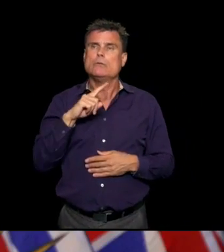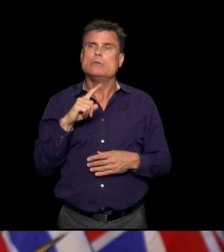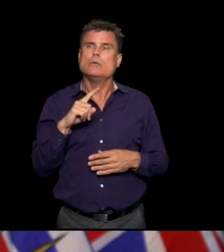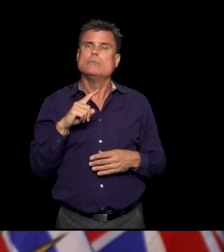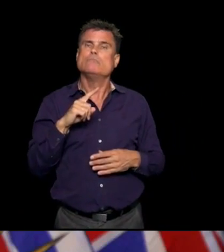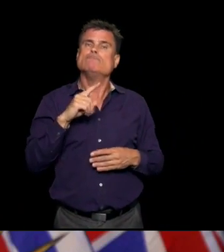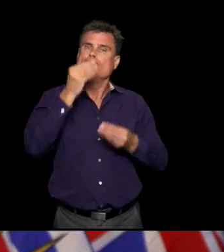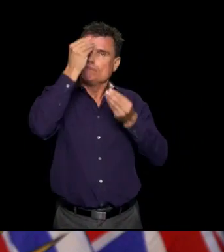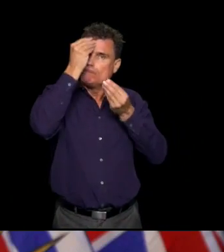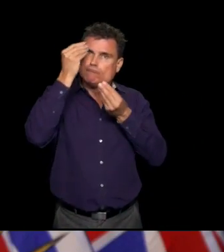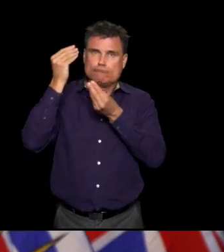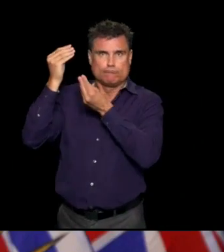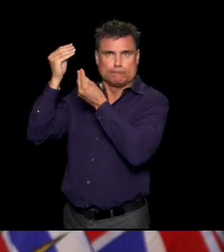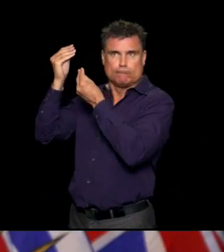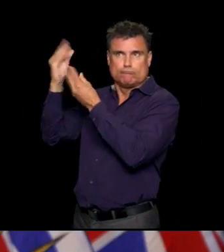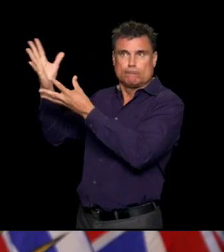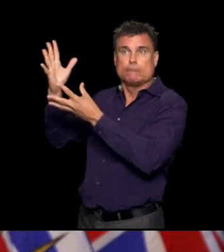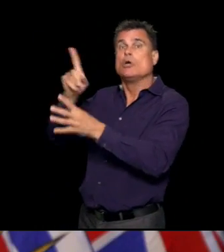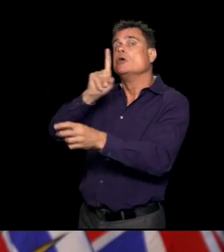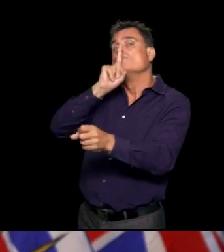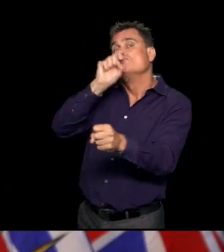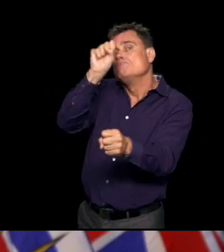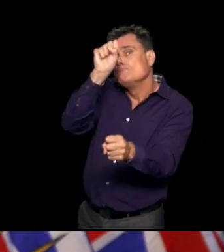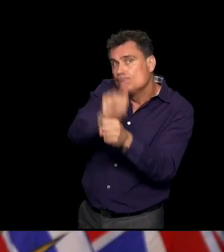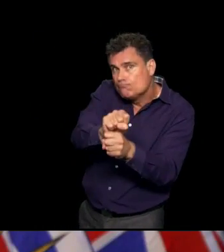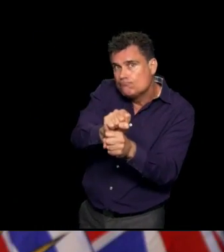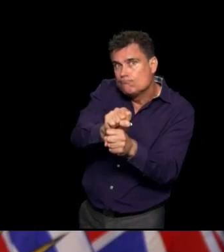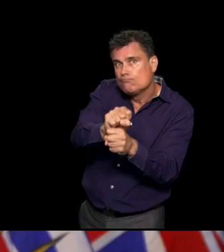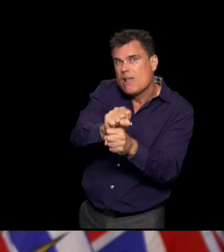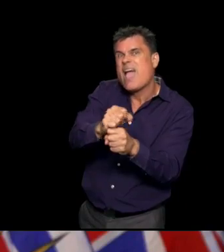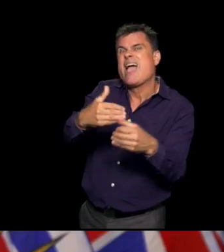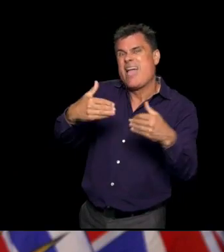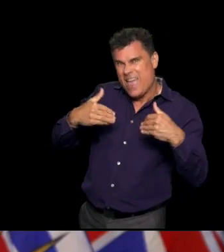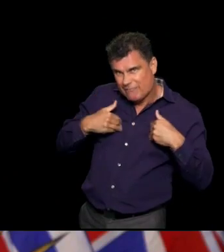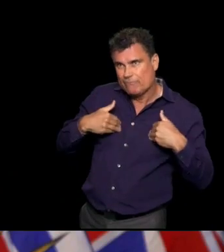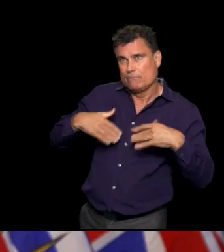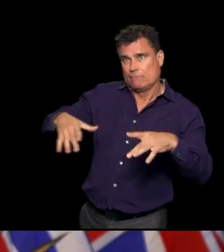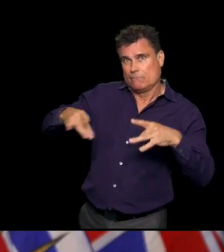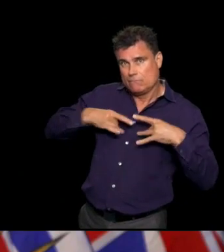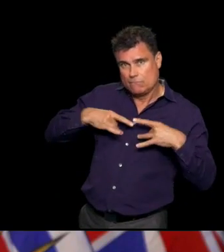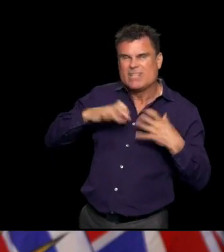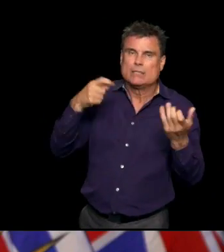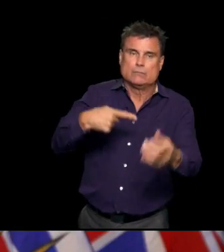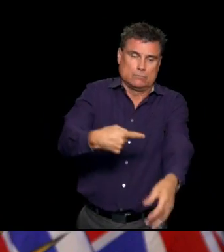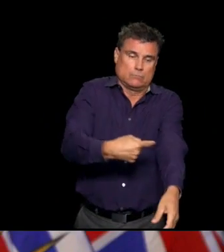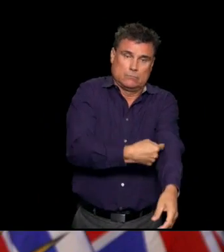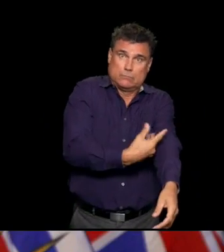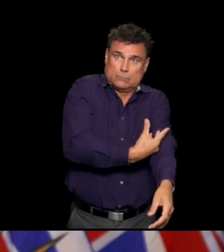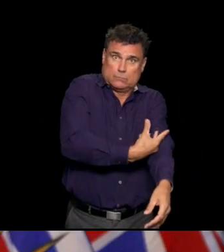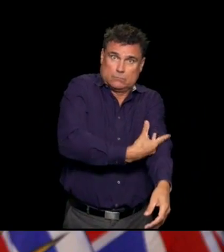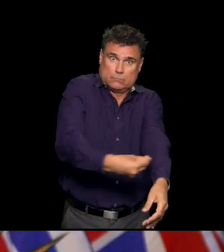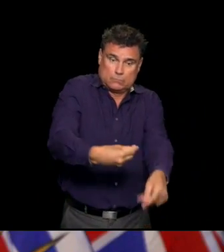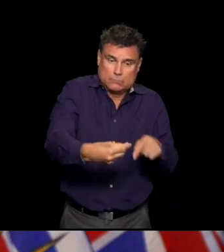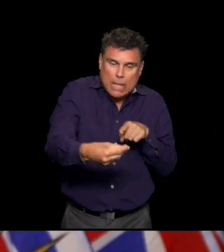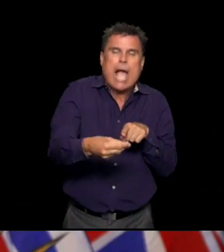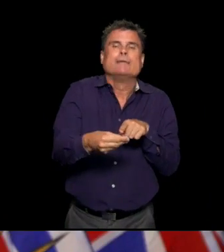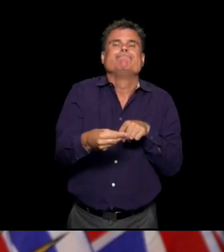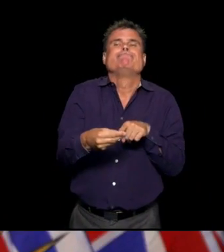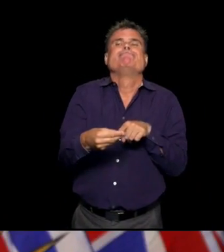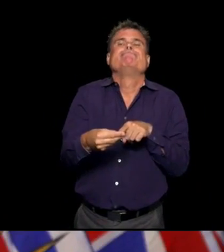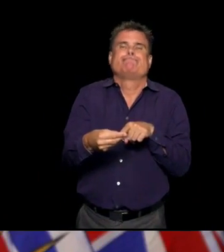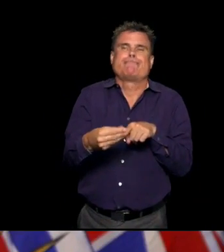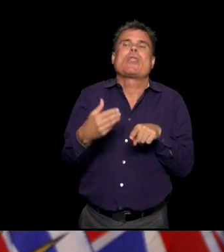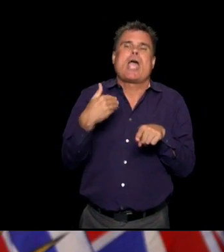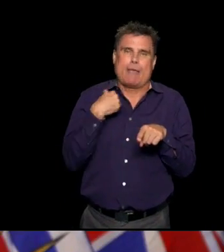either a serology test, so antibodies to COVID, you had a positive COVID test because you were sick or you were exposed to